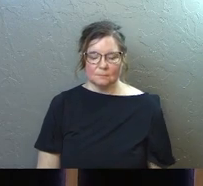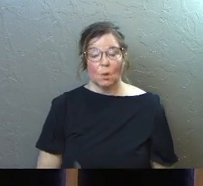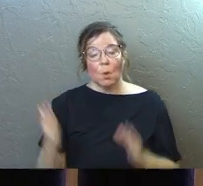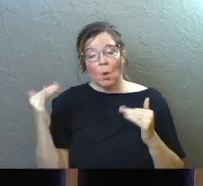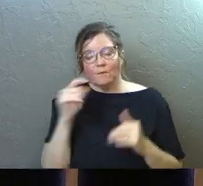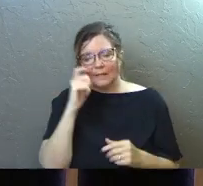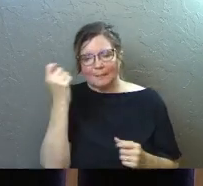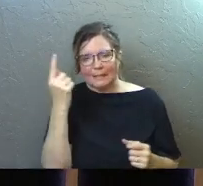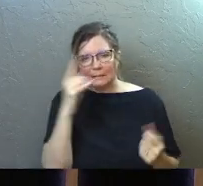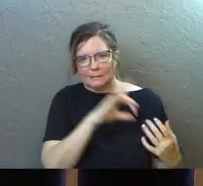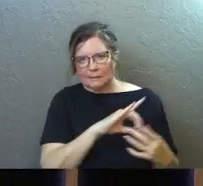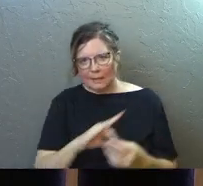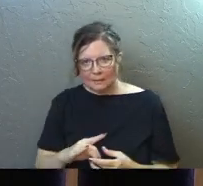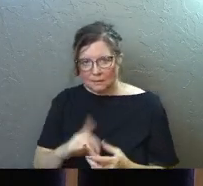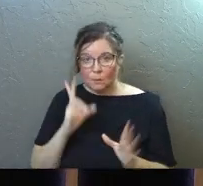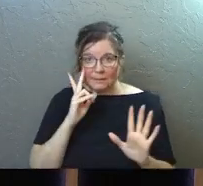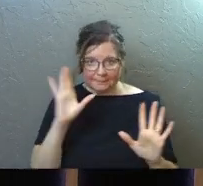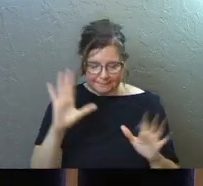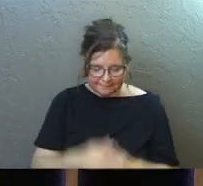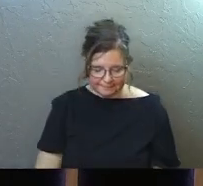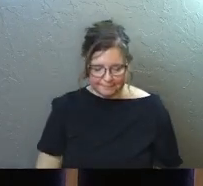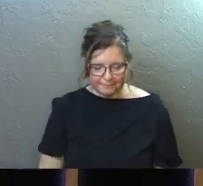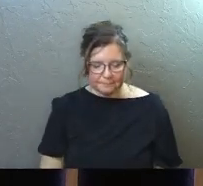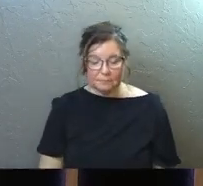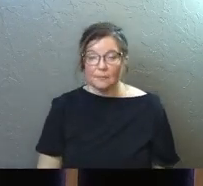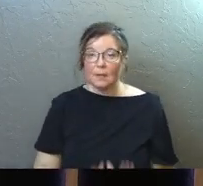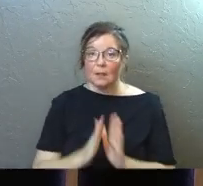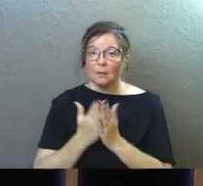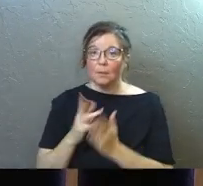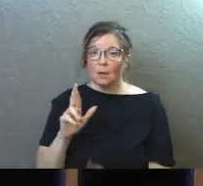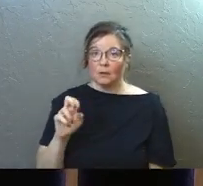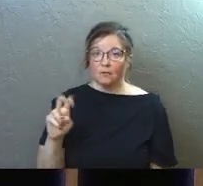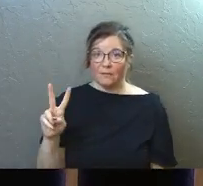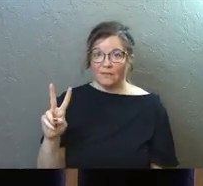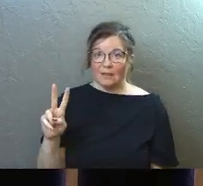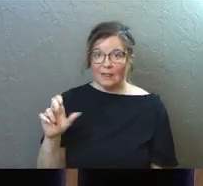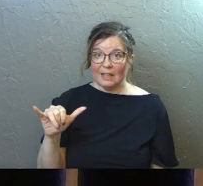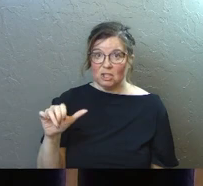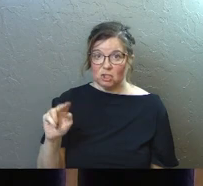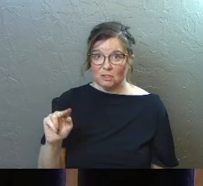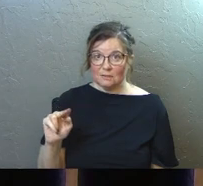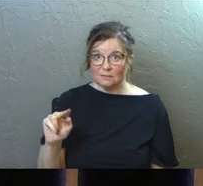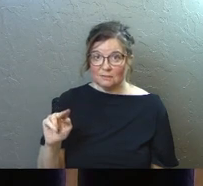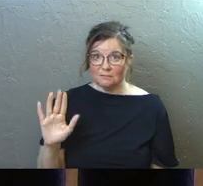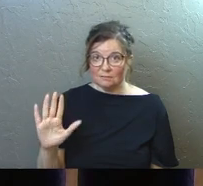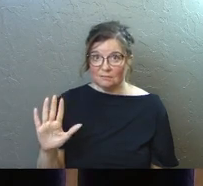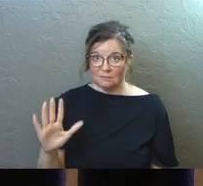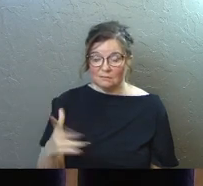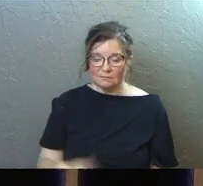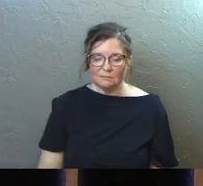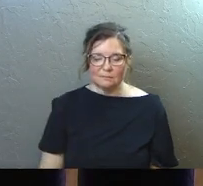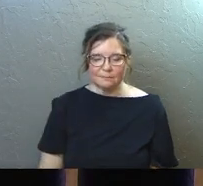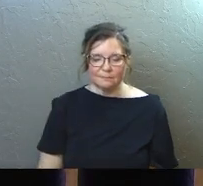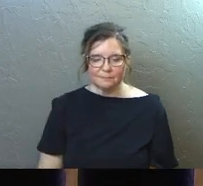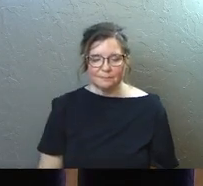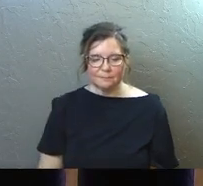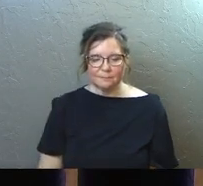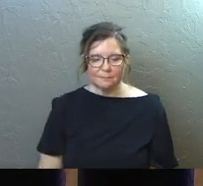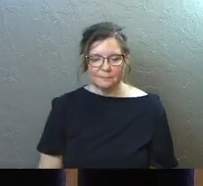Hopefully this makes sense. We'll see. But the book of Revelation. I told you it was the right turn. The book of Revelation.